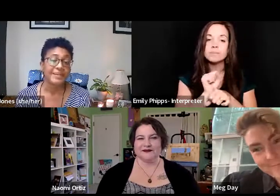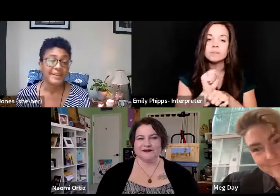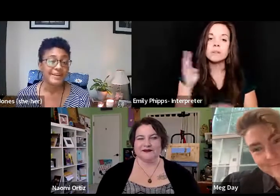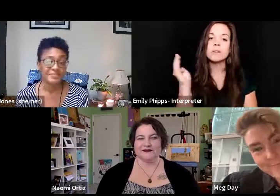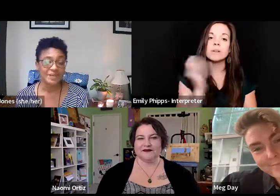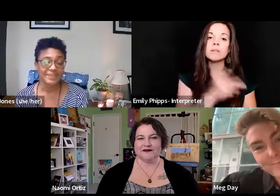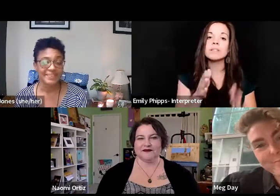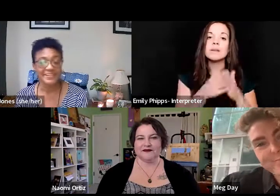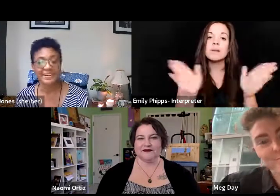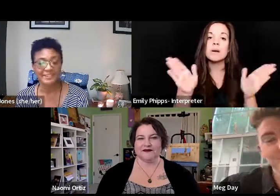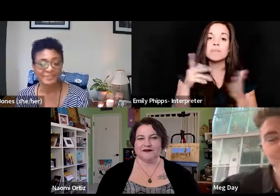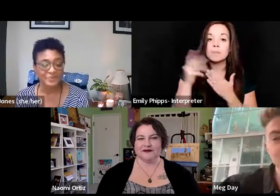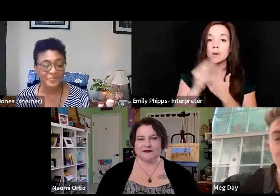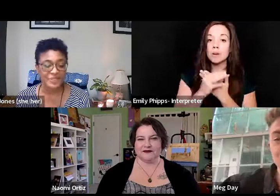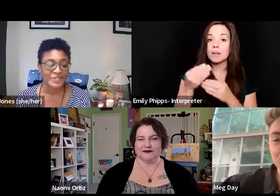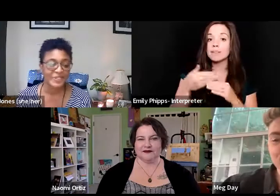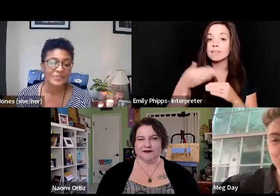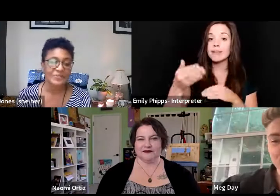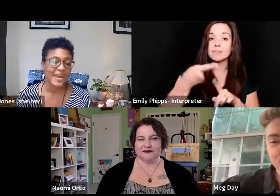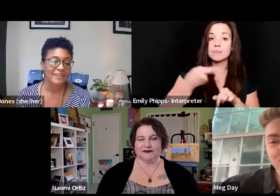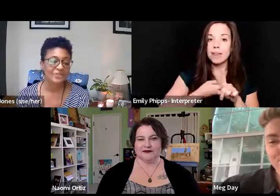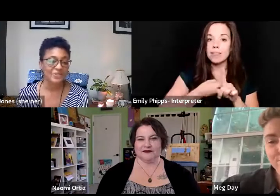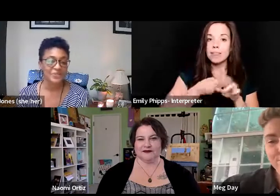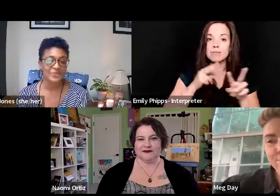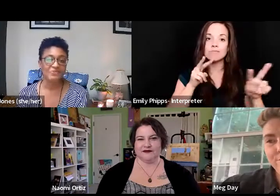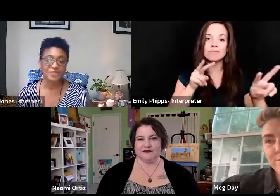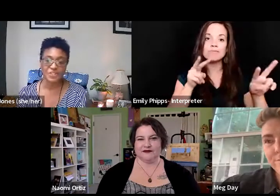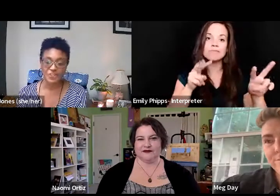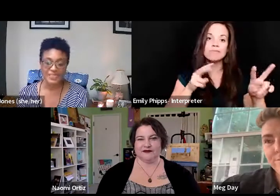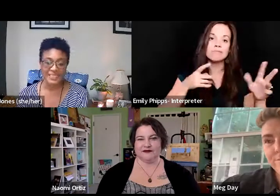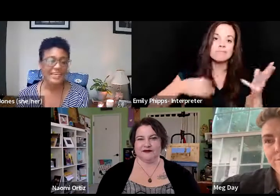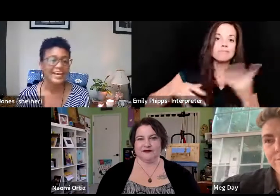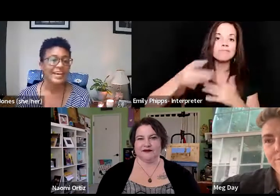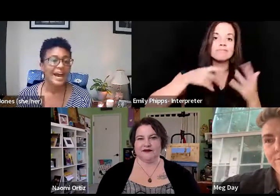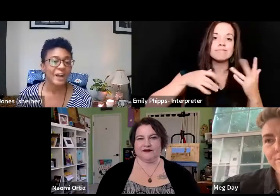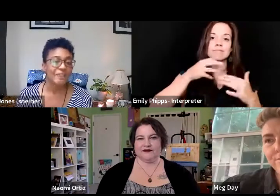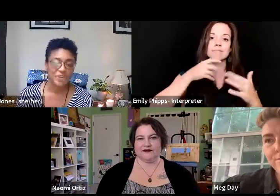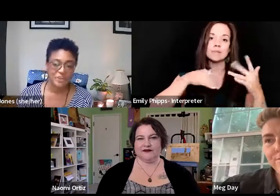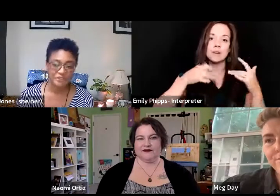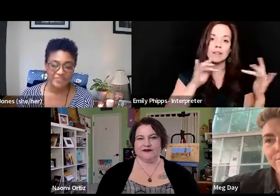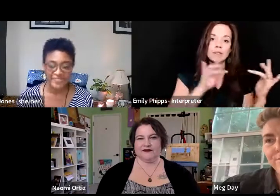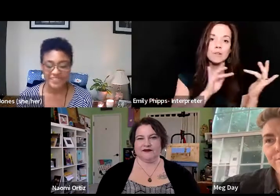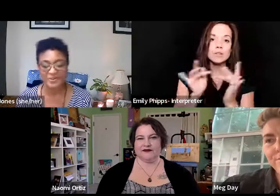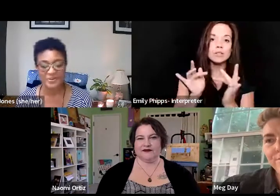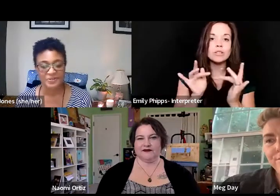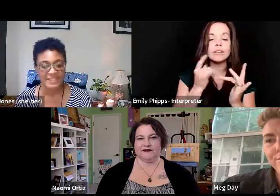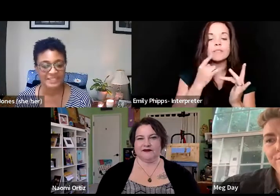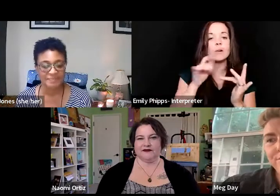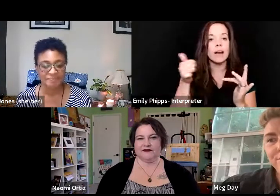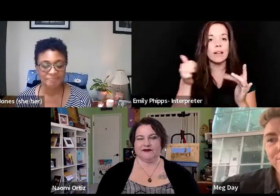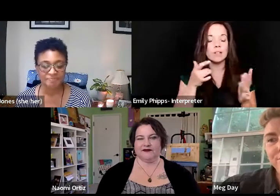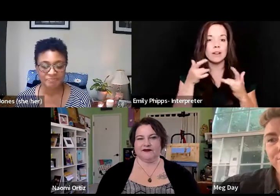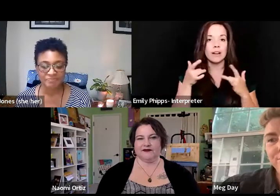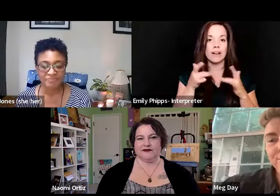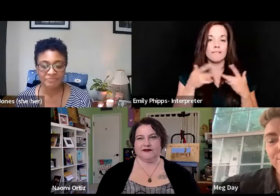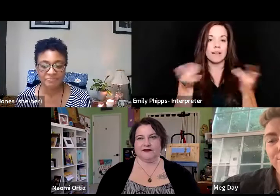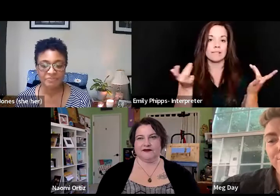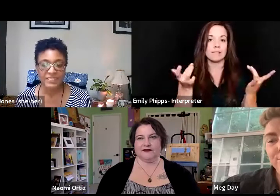programming next month and look forward to gathering with you virtually for other events on the horizon.